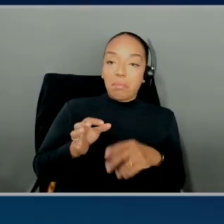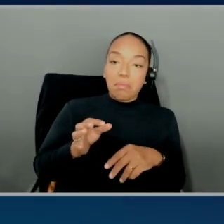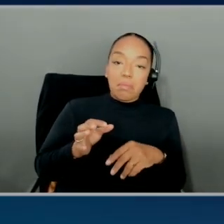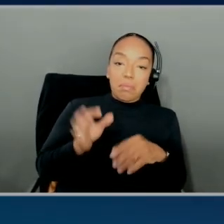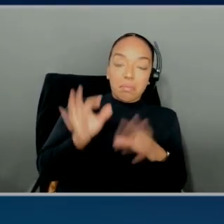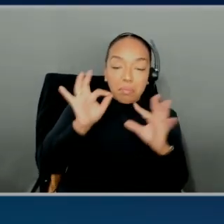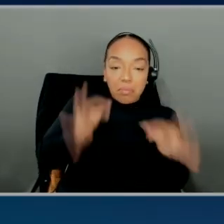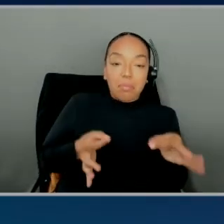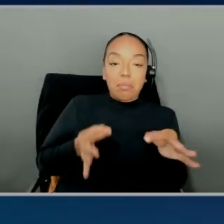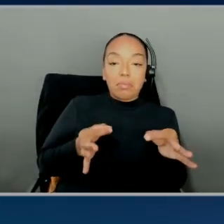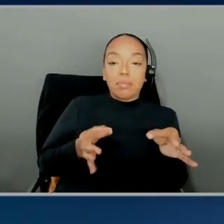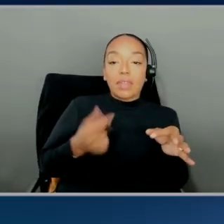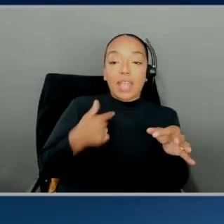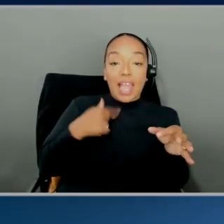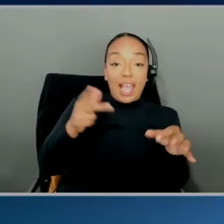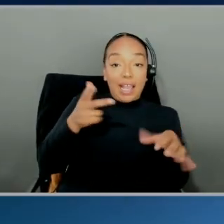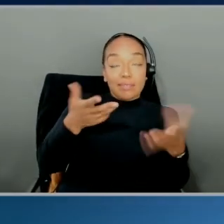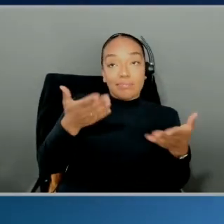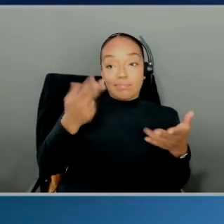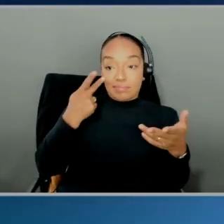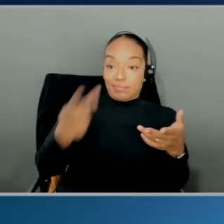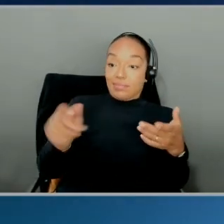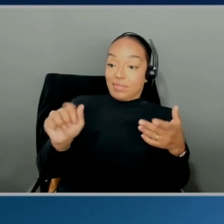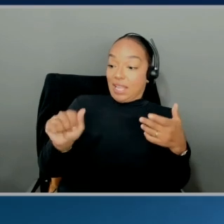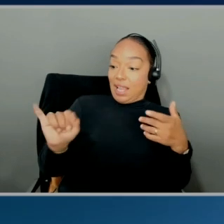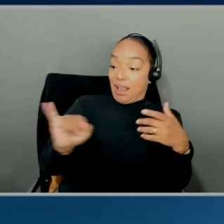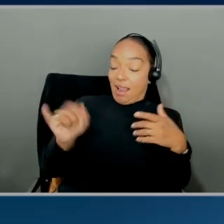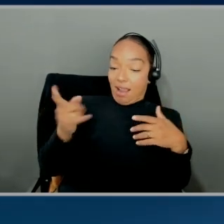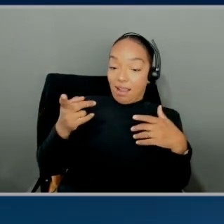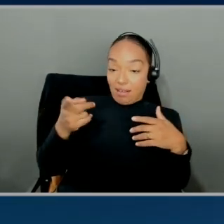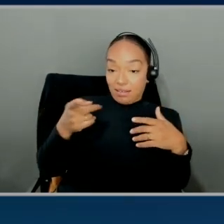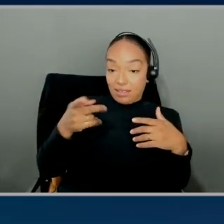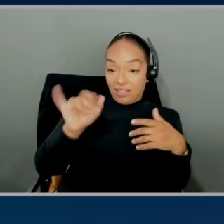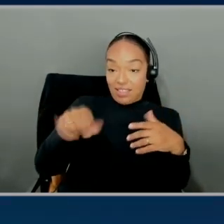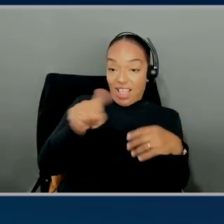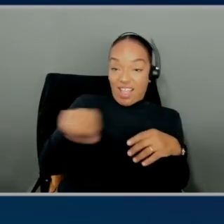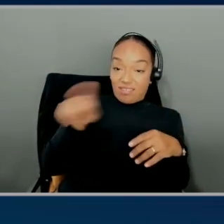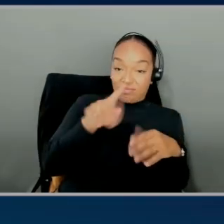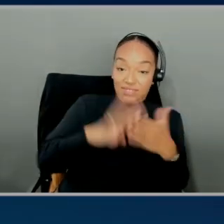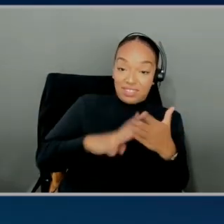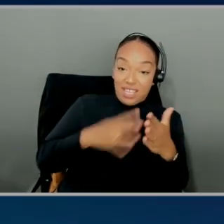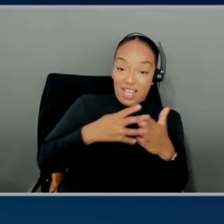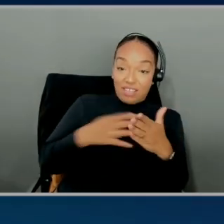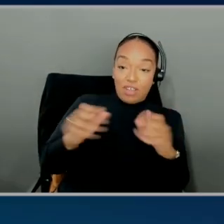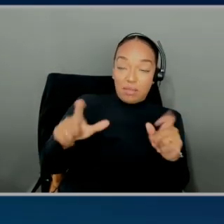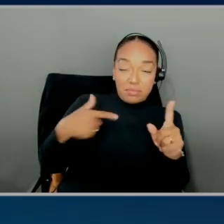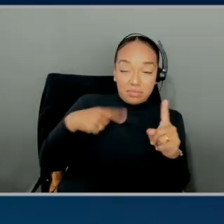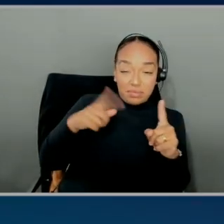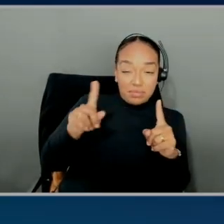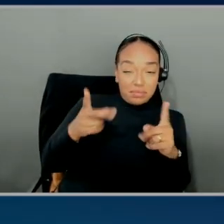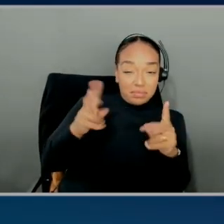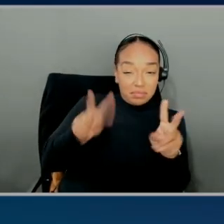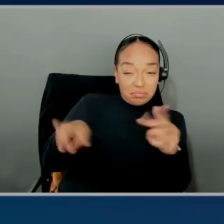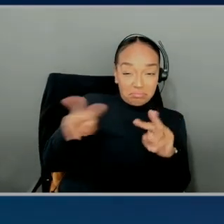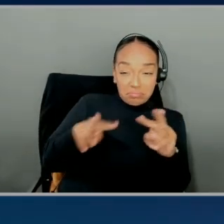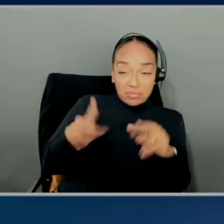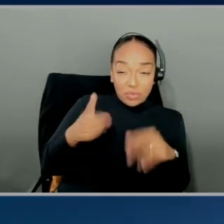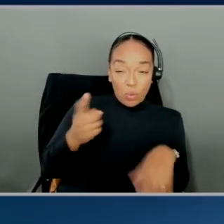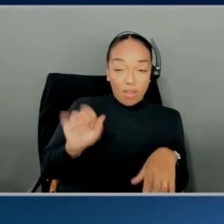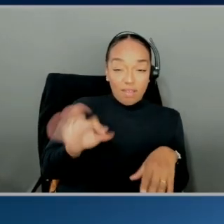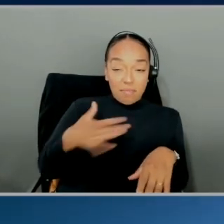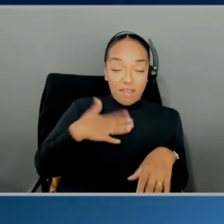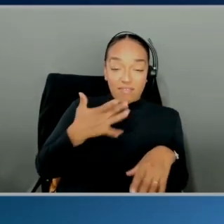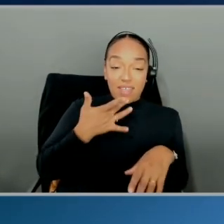questions. When I hear AI and I look at this diagram where we're going to query based on an image and get feedback, I think one of my favorite AWS